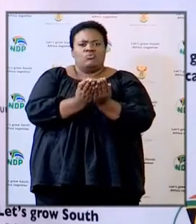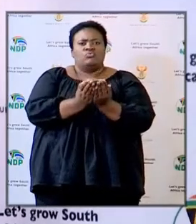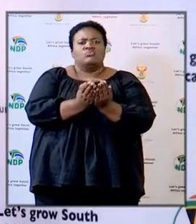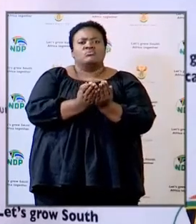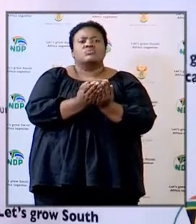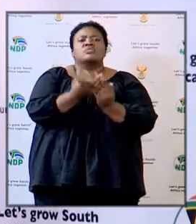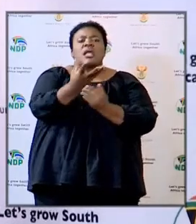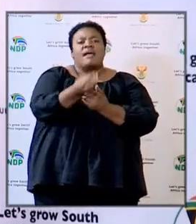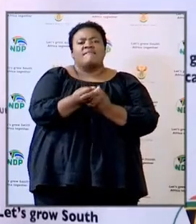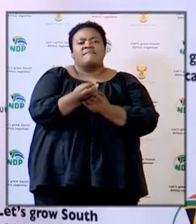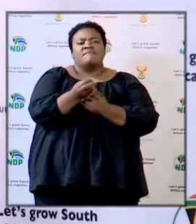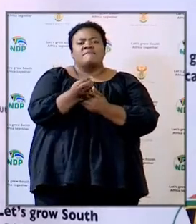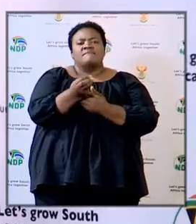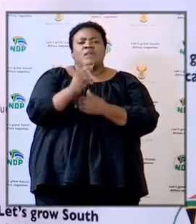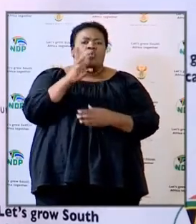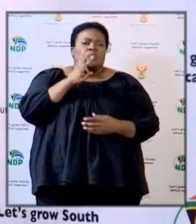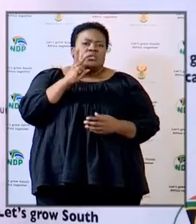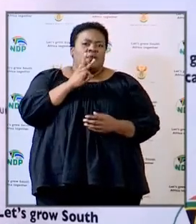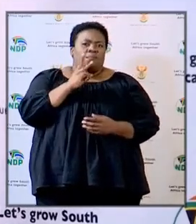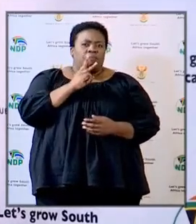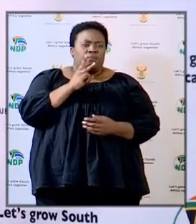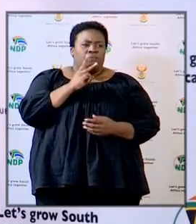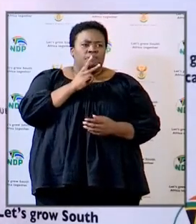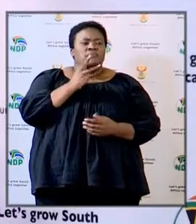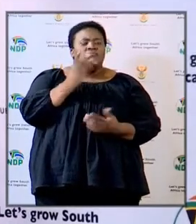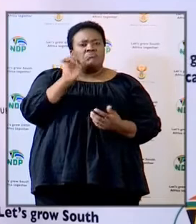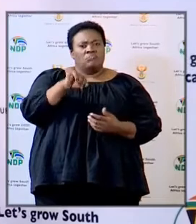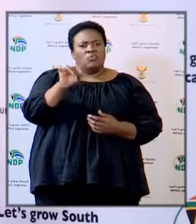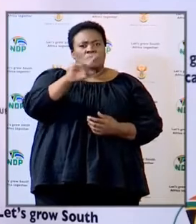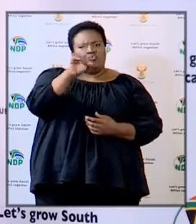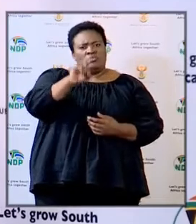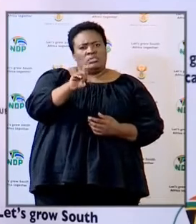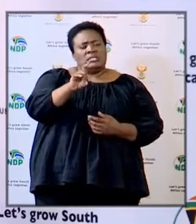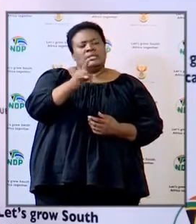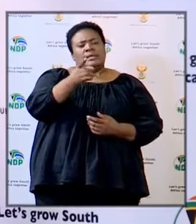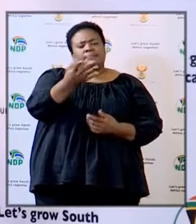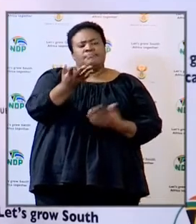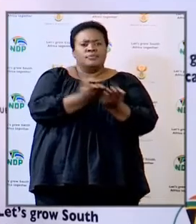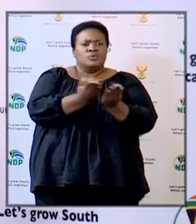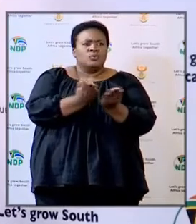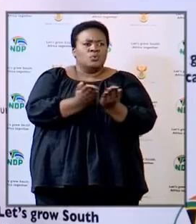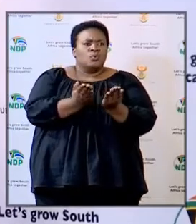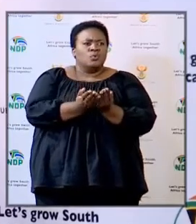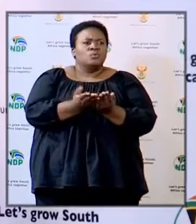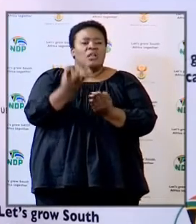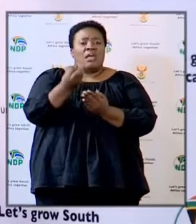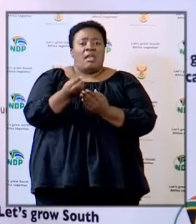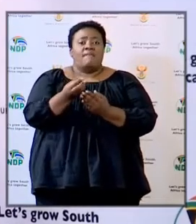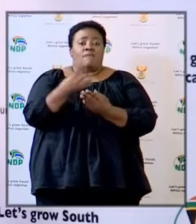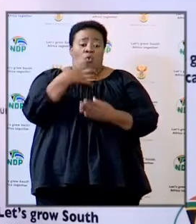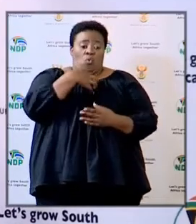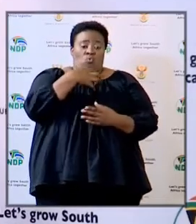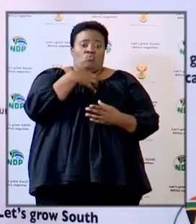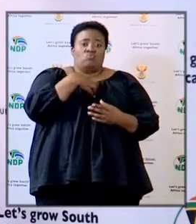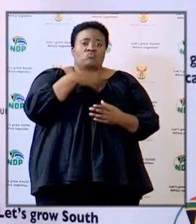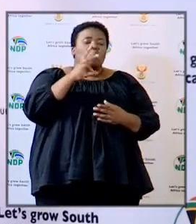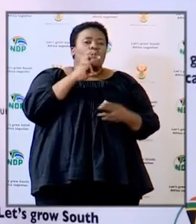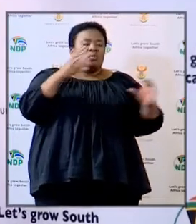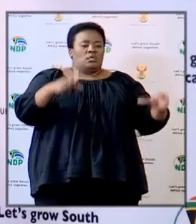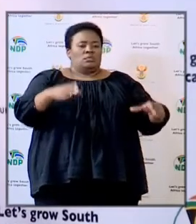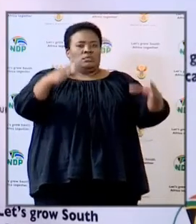and it ranges from as the question rightfully says schools that have their own water tanks